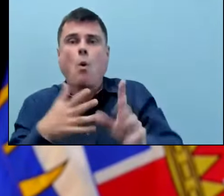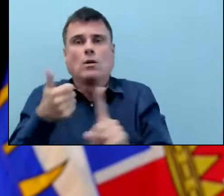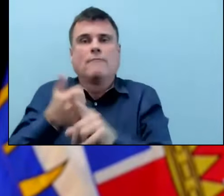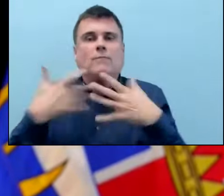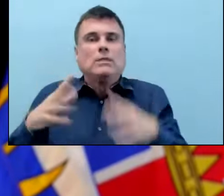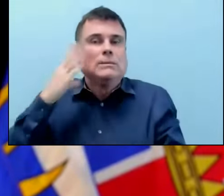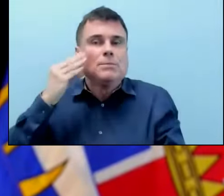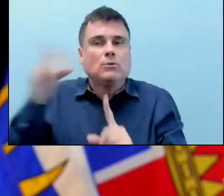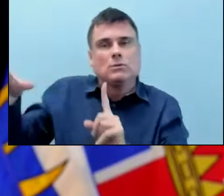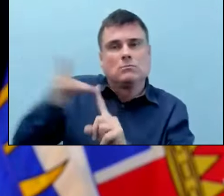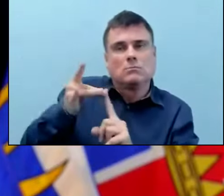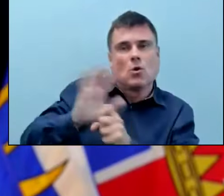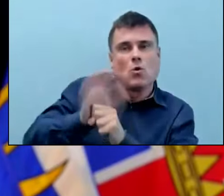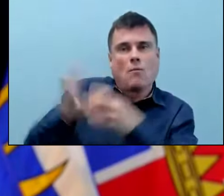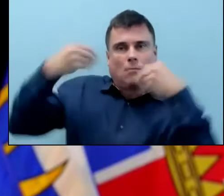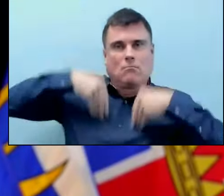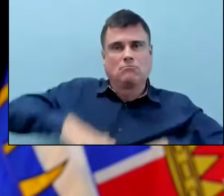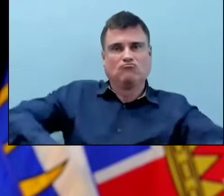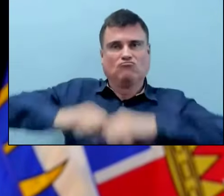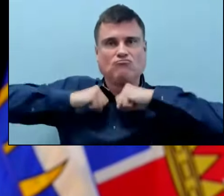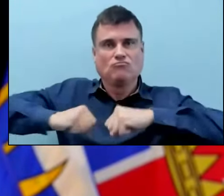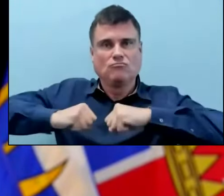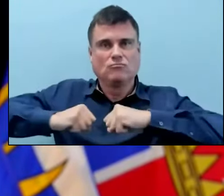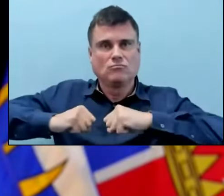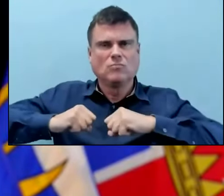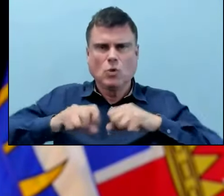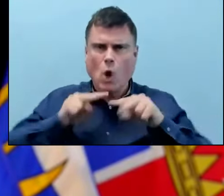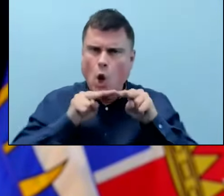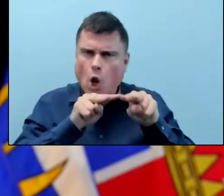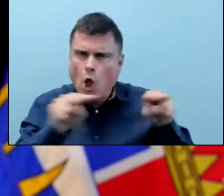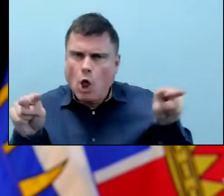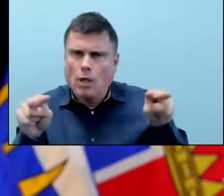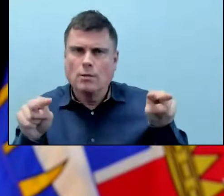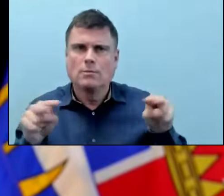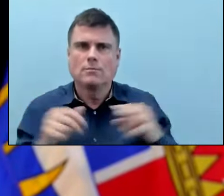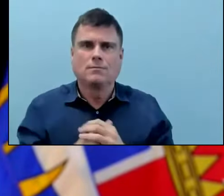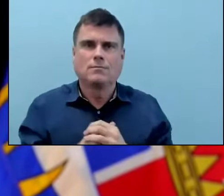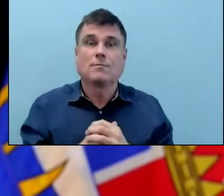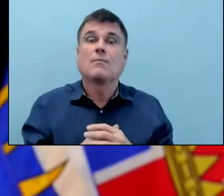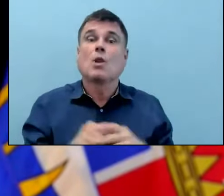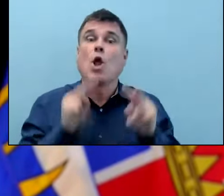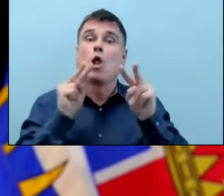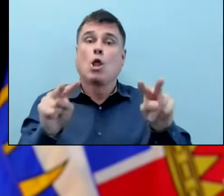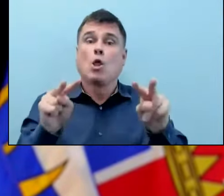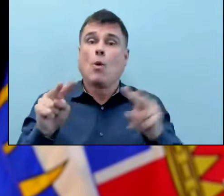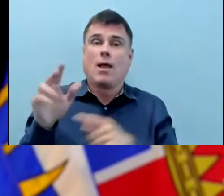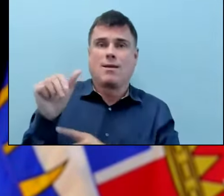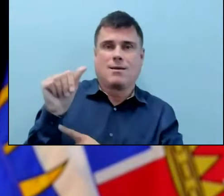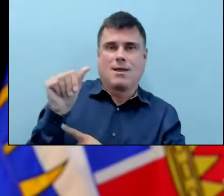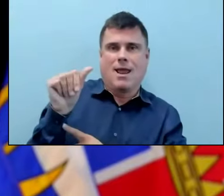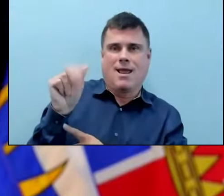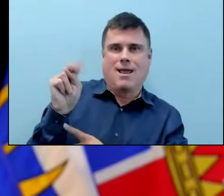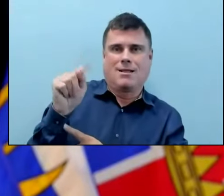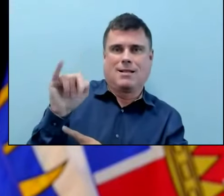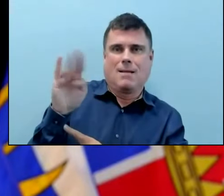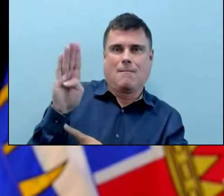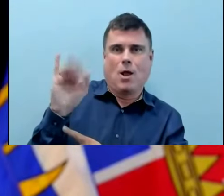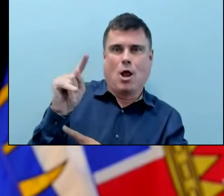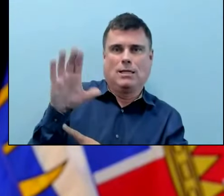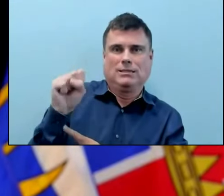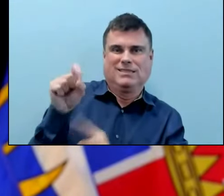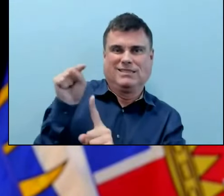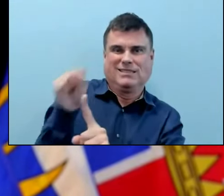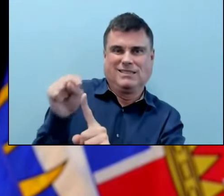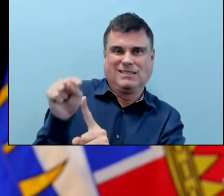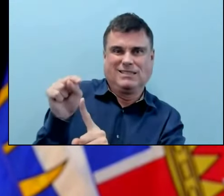people who have antibodies to the virus which shows the nucleocapsid protein which shows that they had